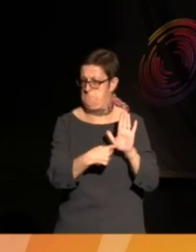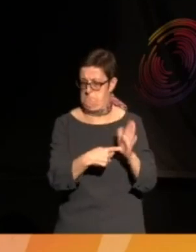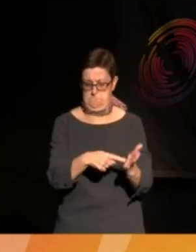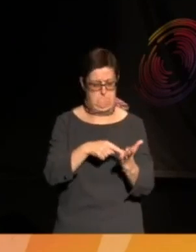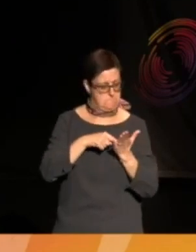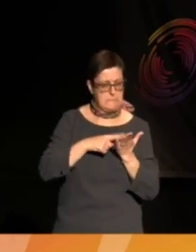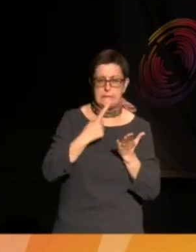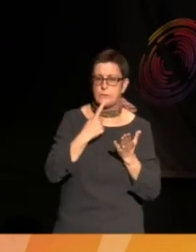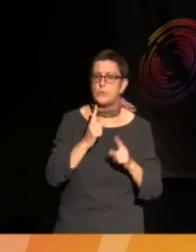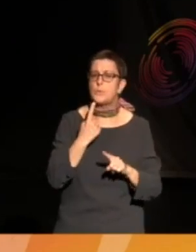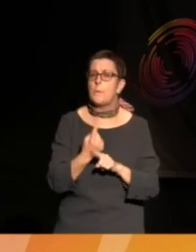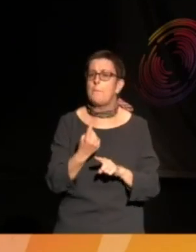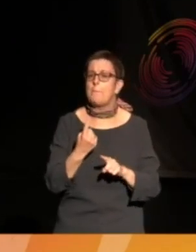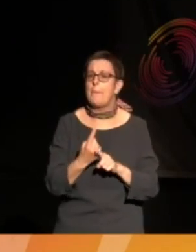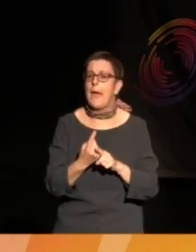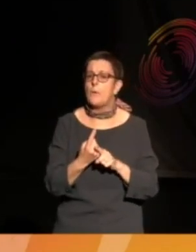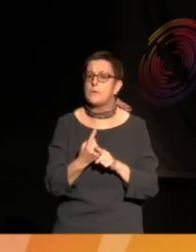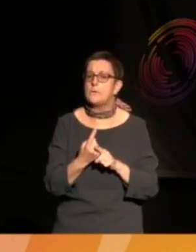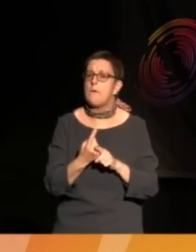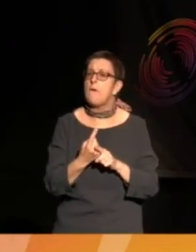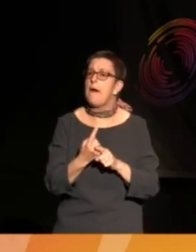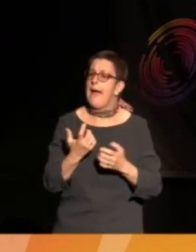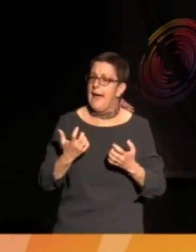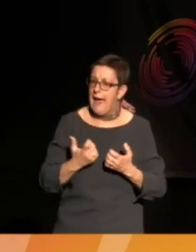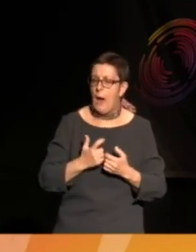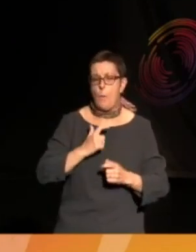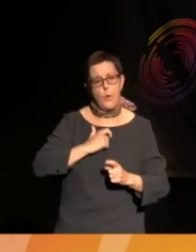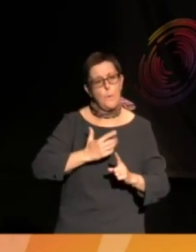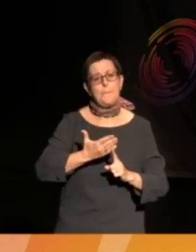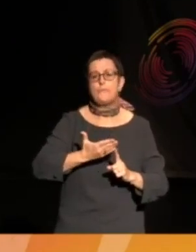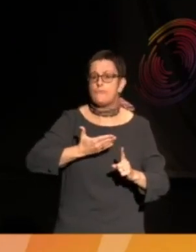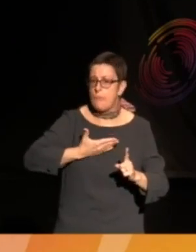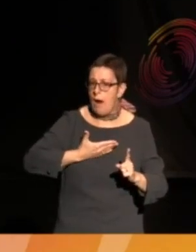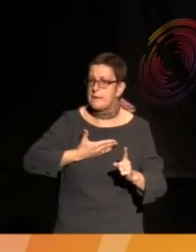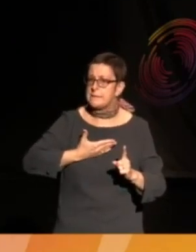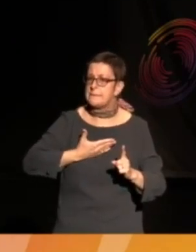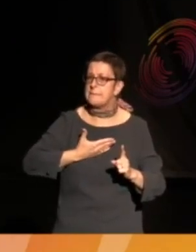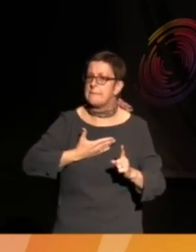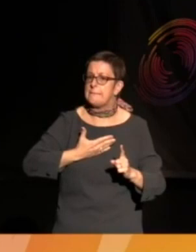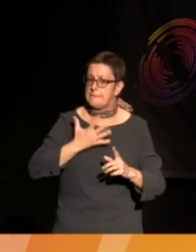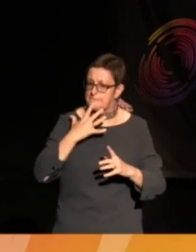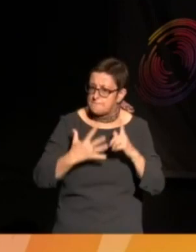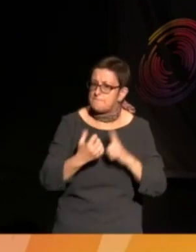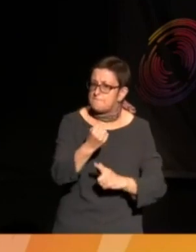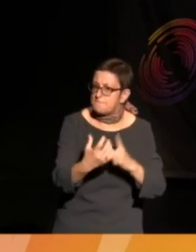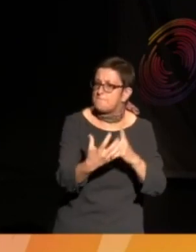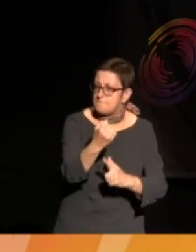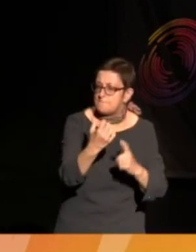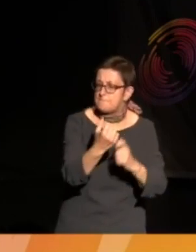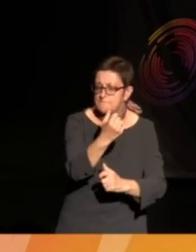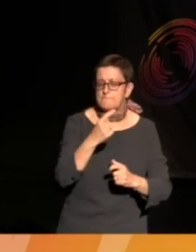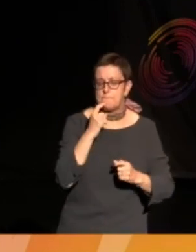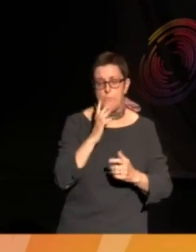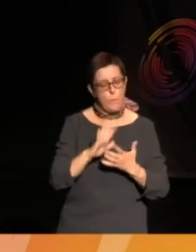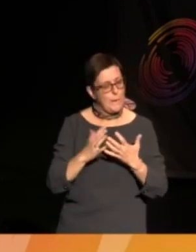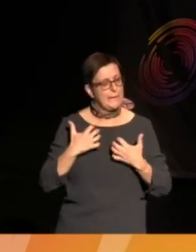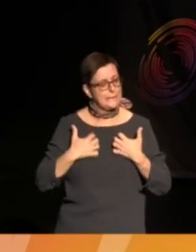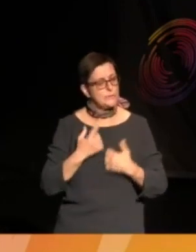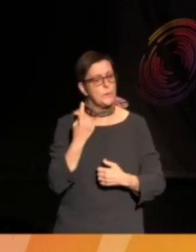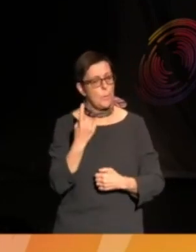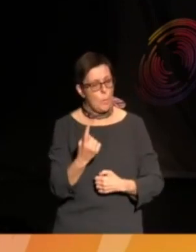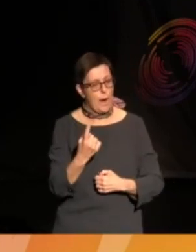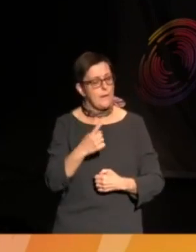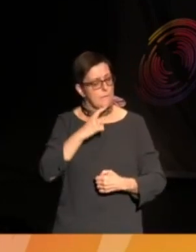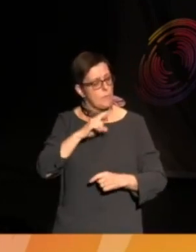conditions in which the human rights, the preceding human rights articles can exist. And I think it's a really, really interesting one for that